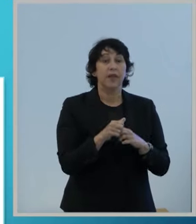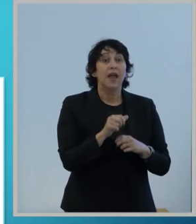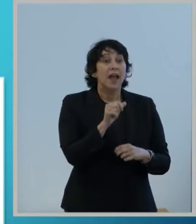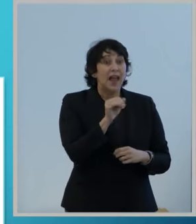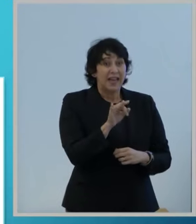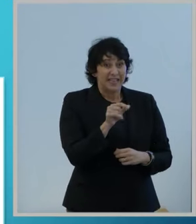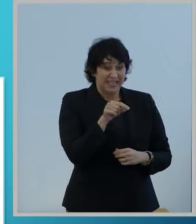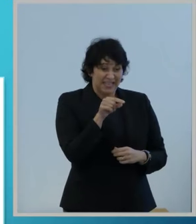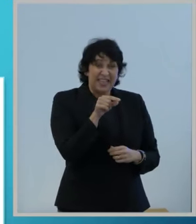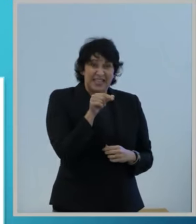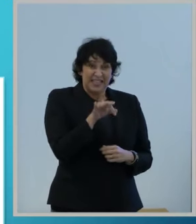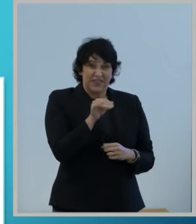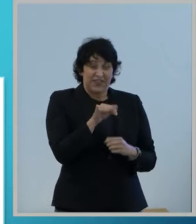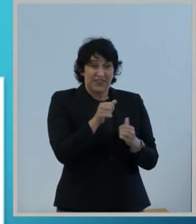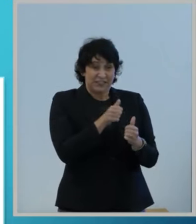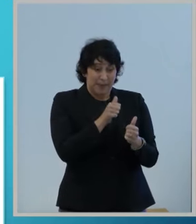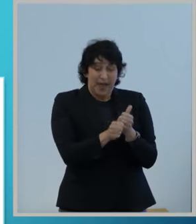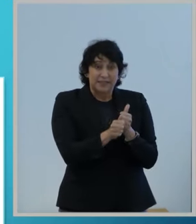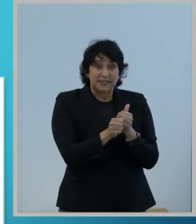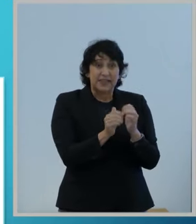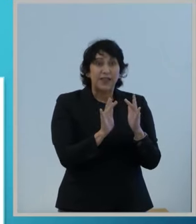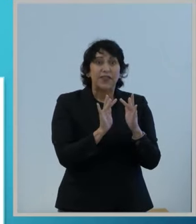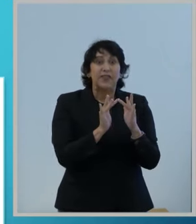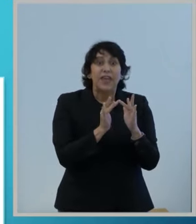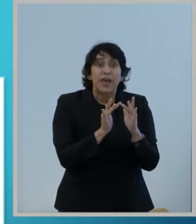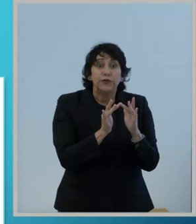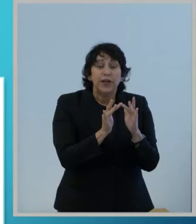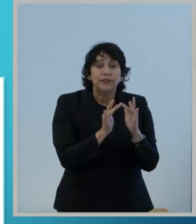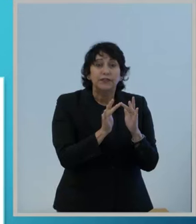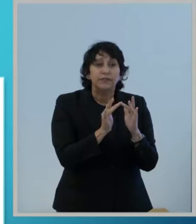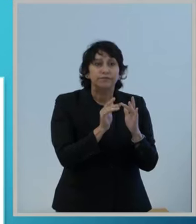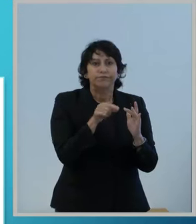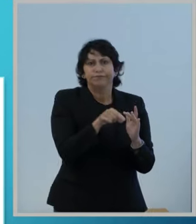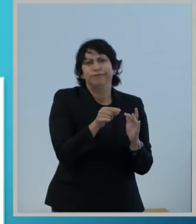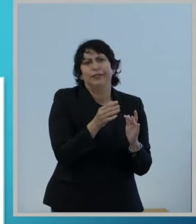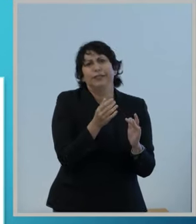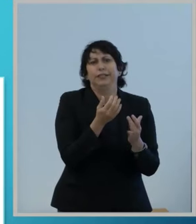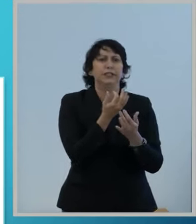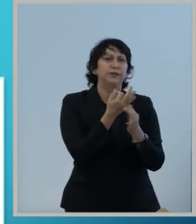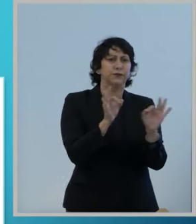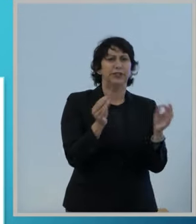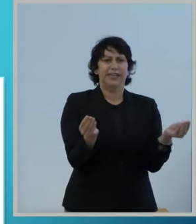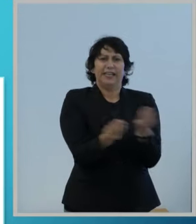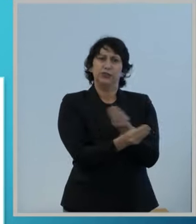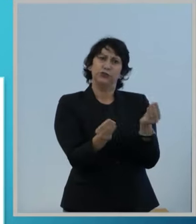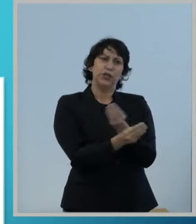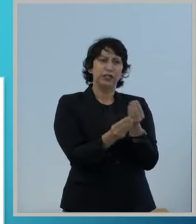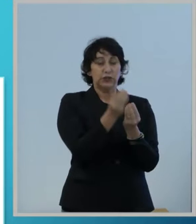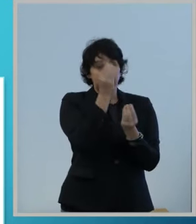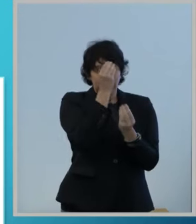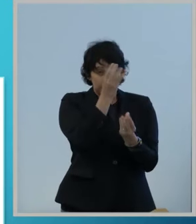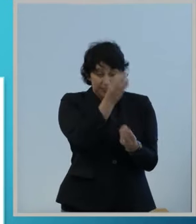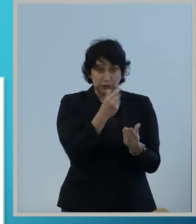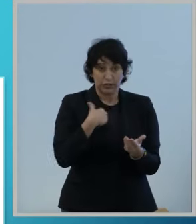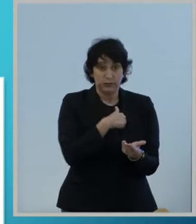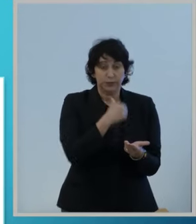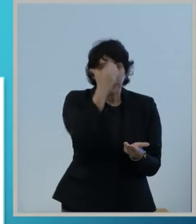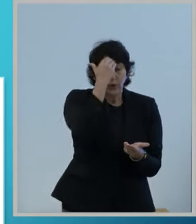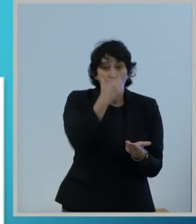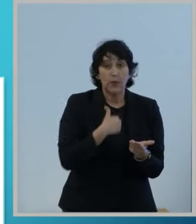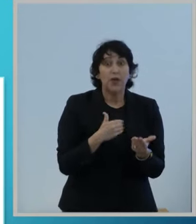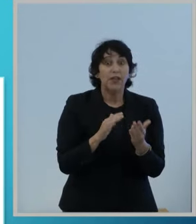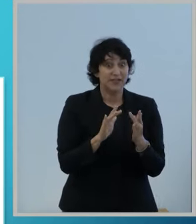passes, the Internet and its free exchange of information as we've come to know it will